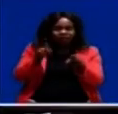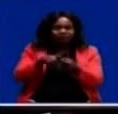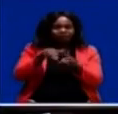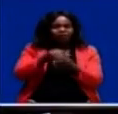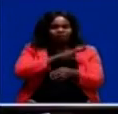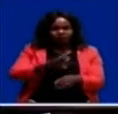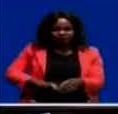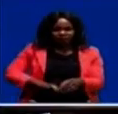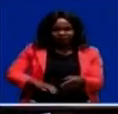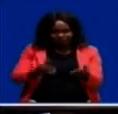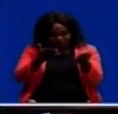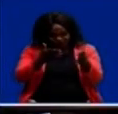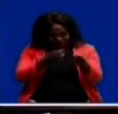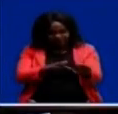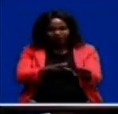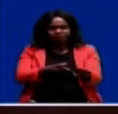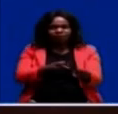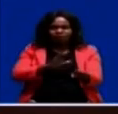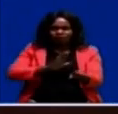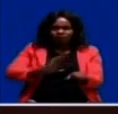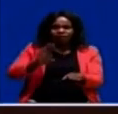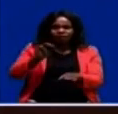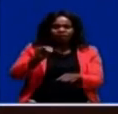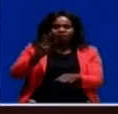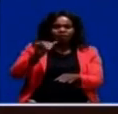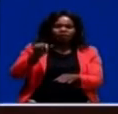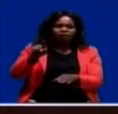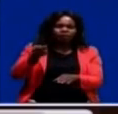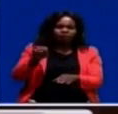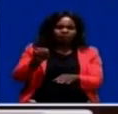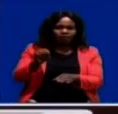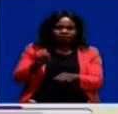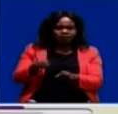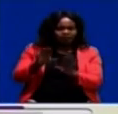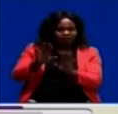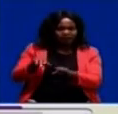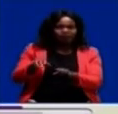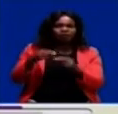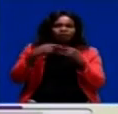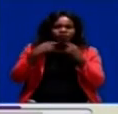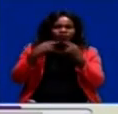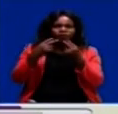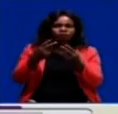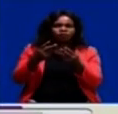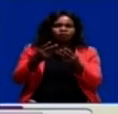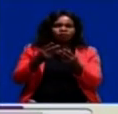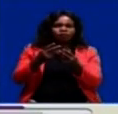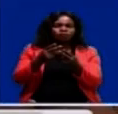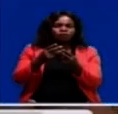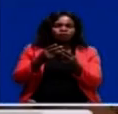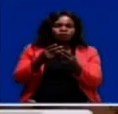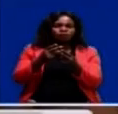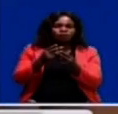The death of Mr Lupando Mwabe leaves a void in his own family.